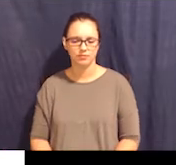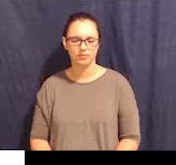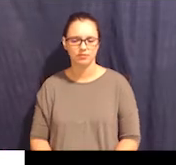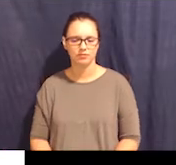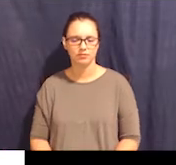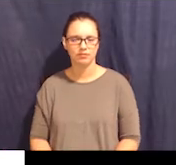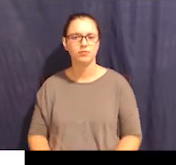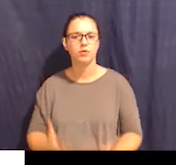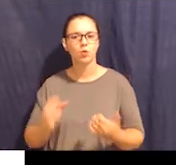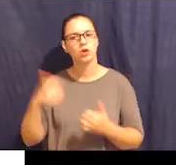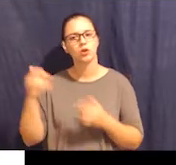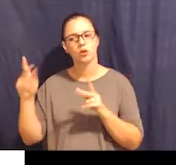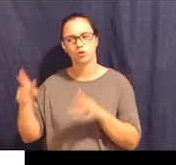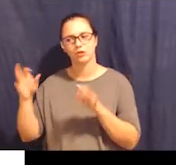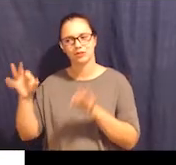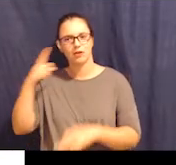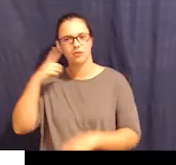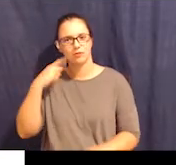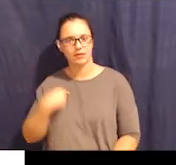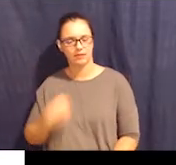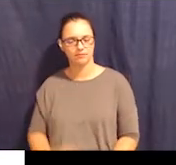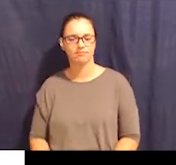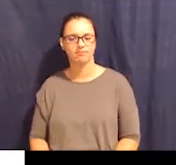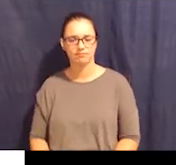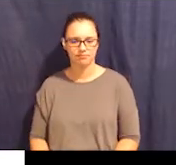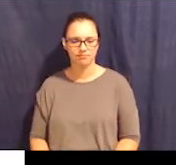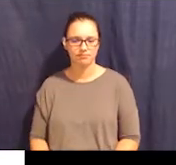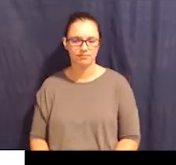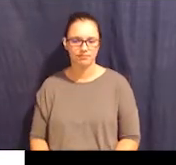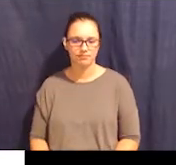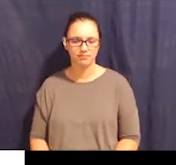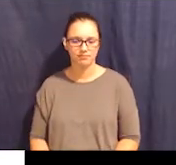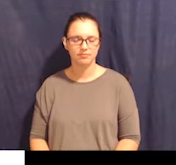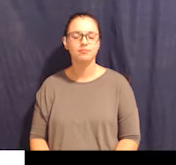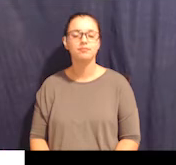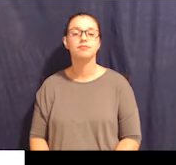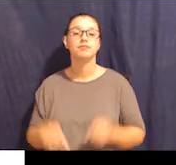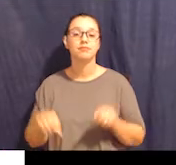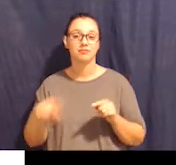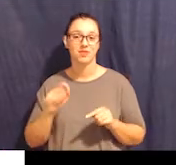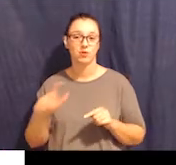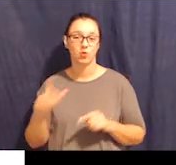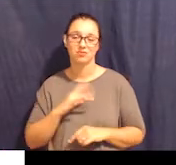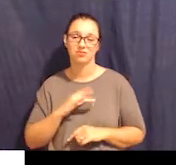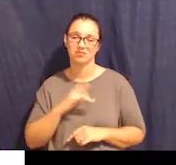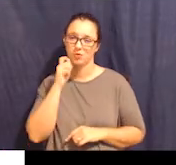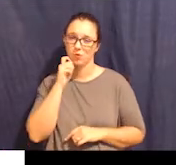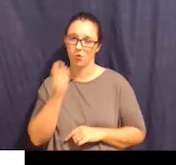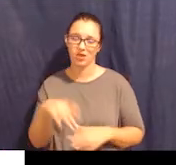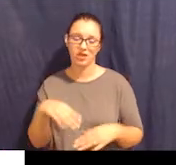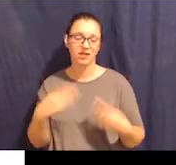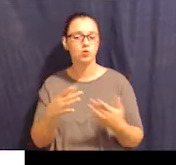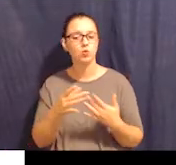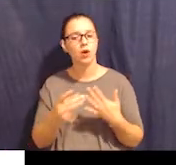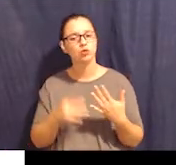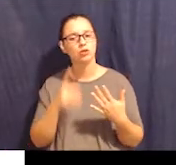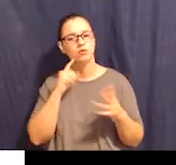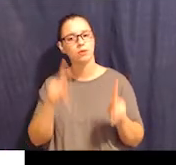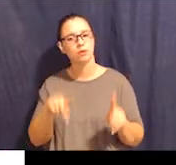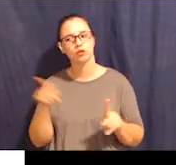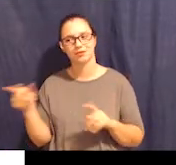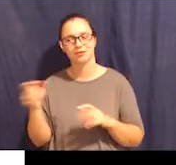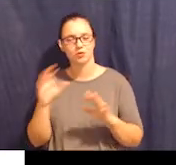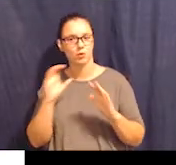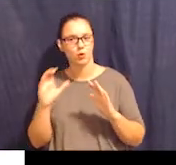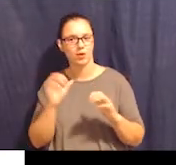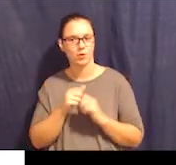So this tool is pretty cool because it just gives options for the person to communicate with you. And you can